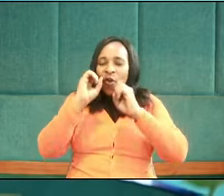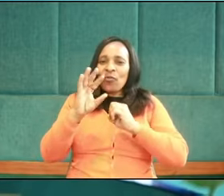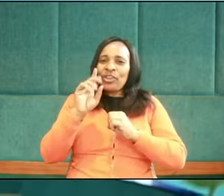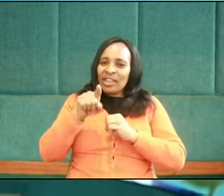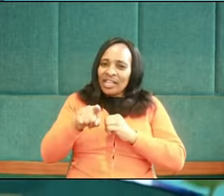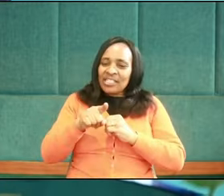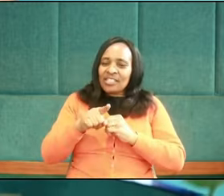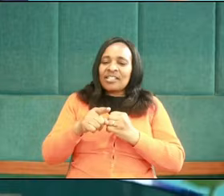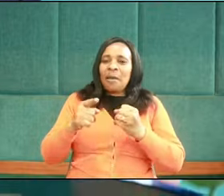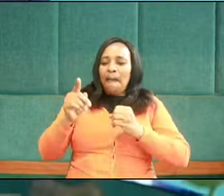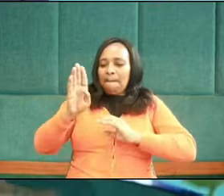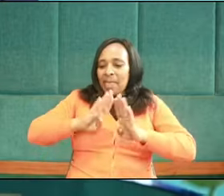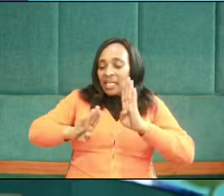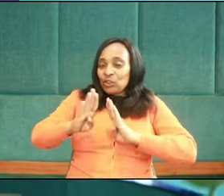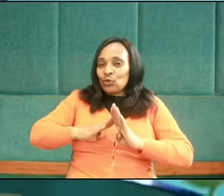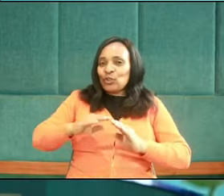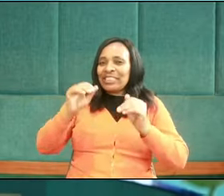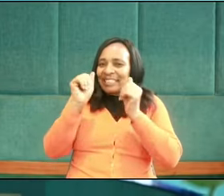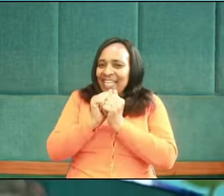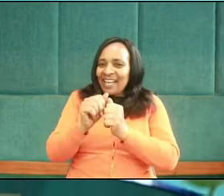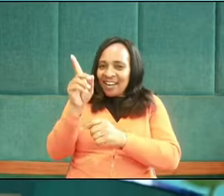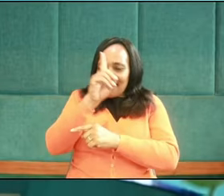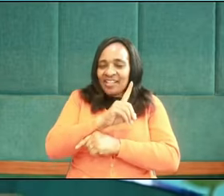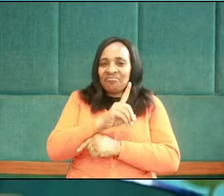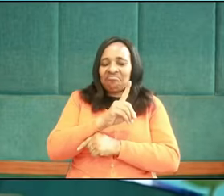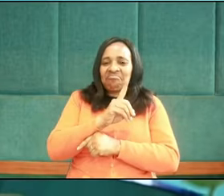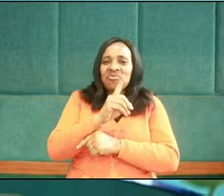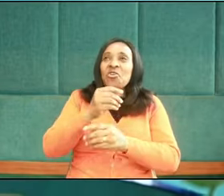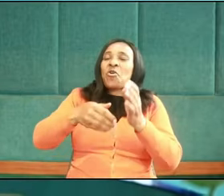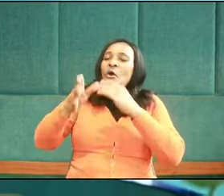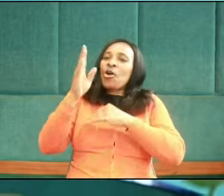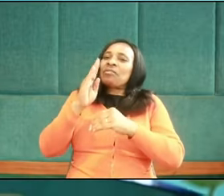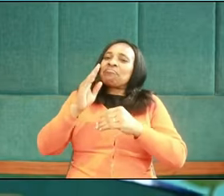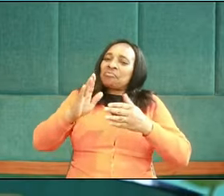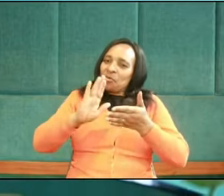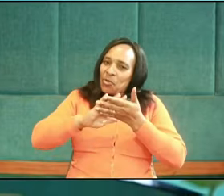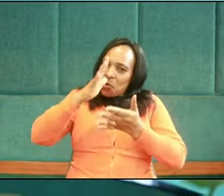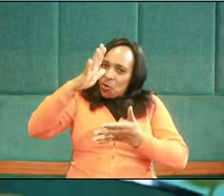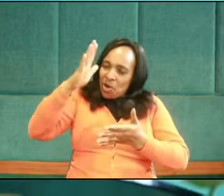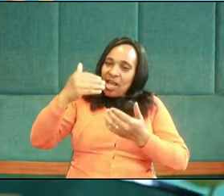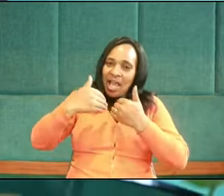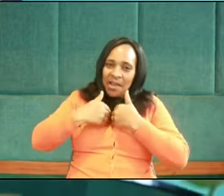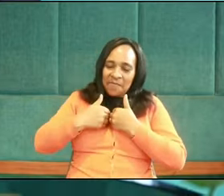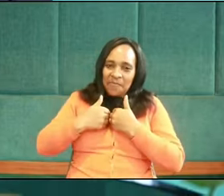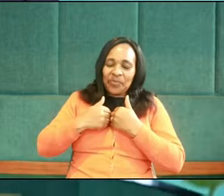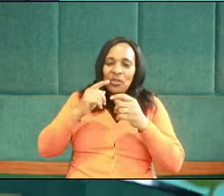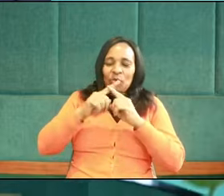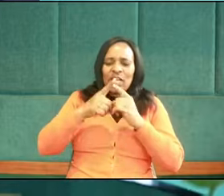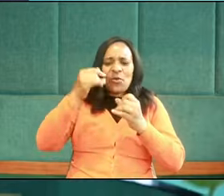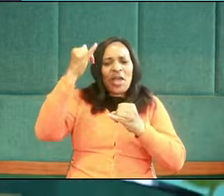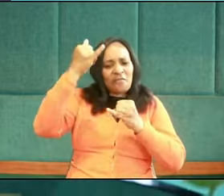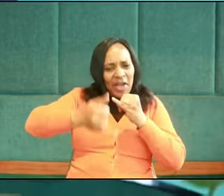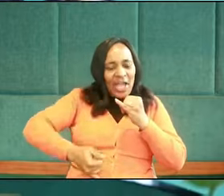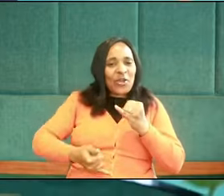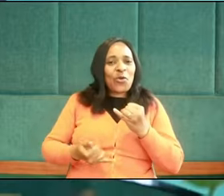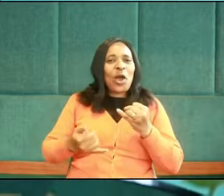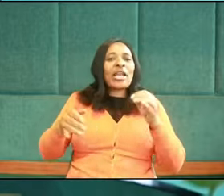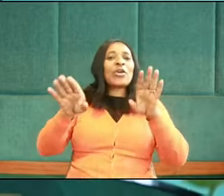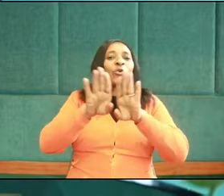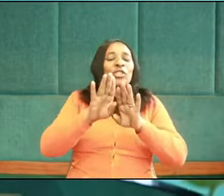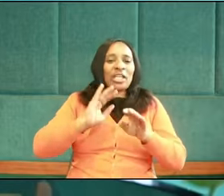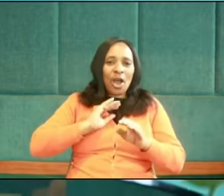beatitude in 10 days to God be the glory. Today, we are concluding our